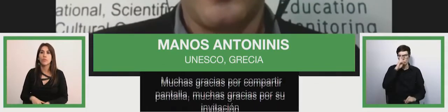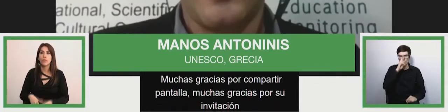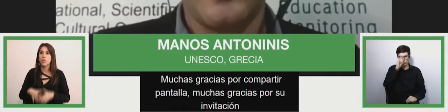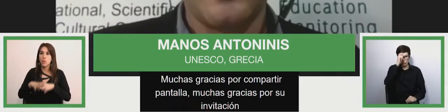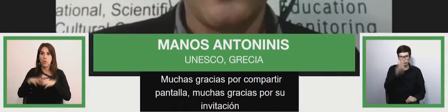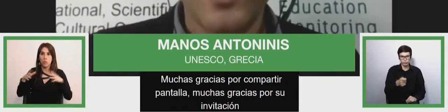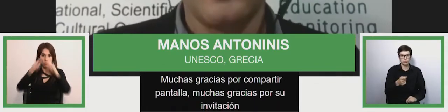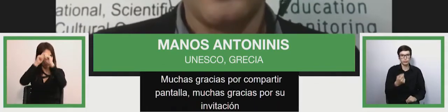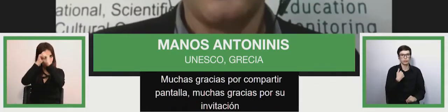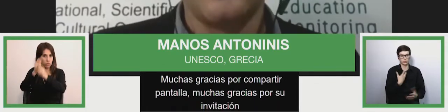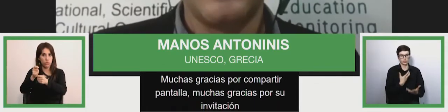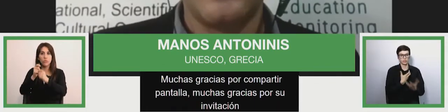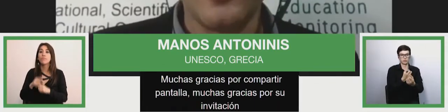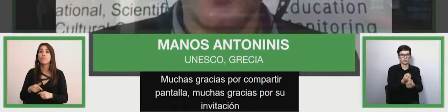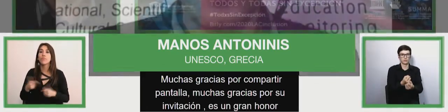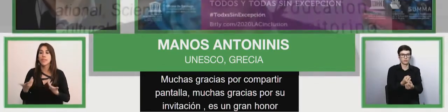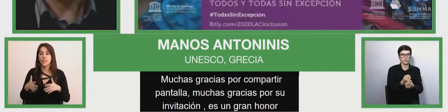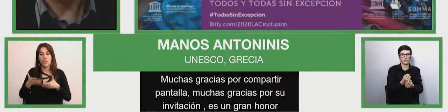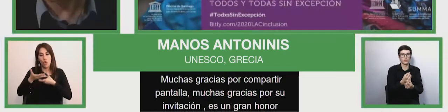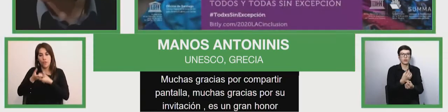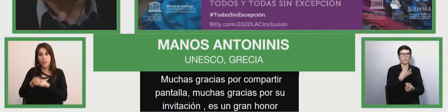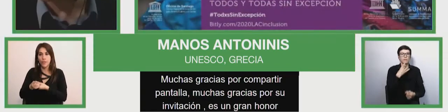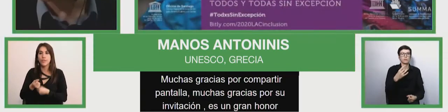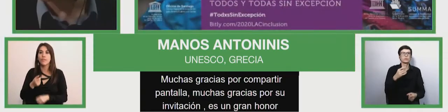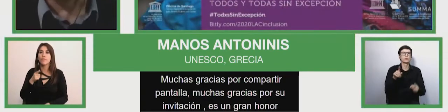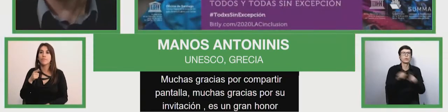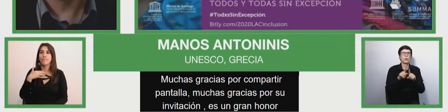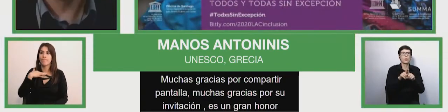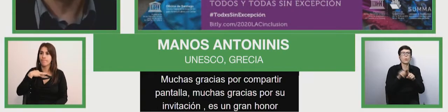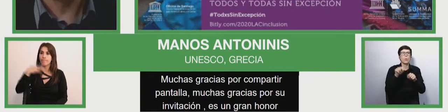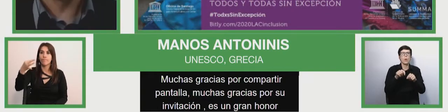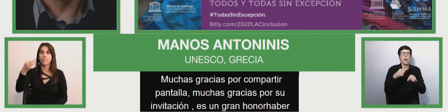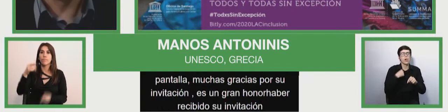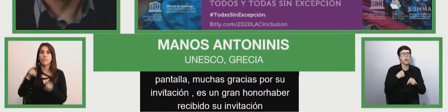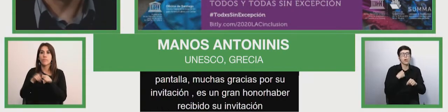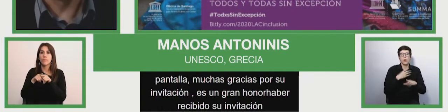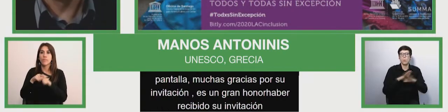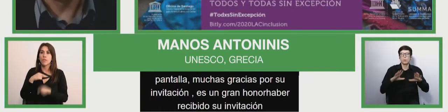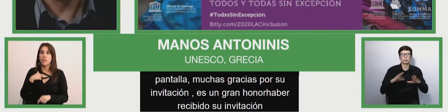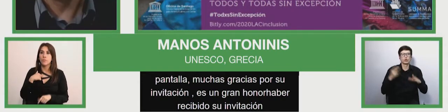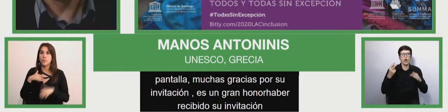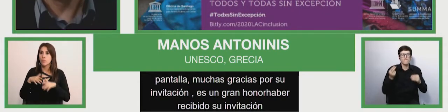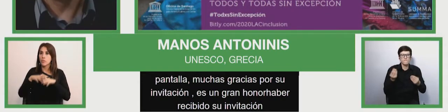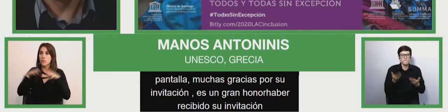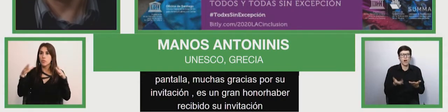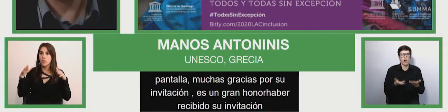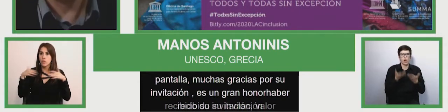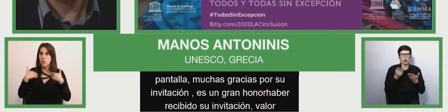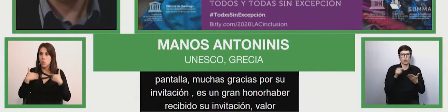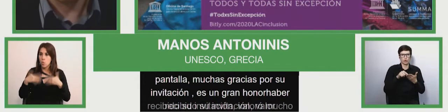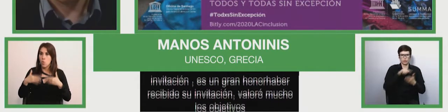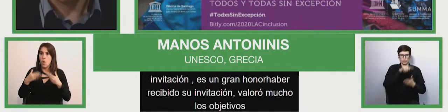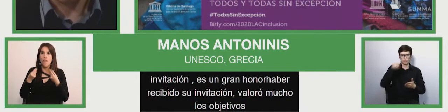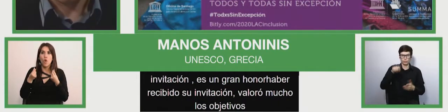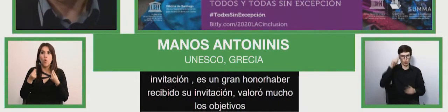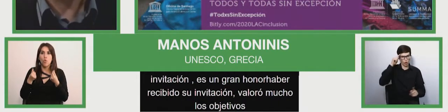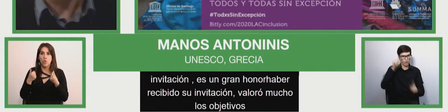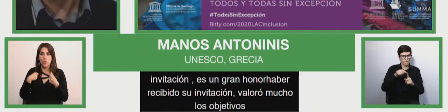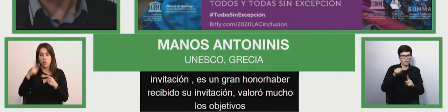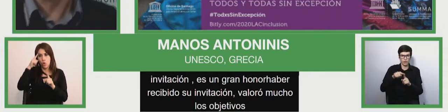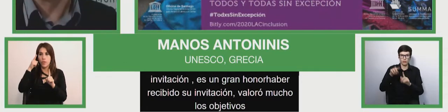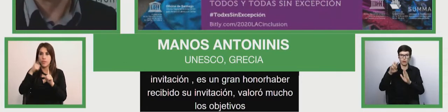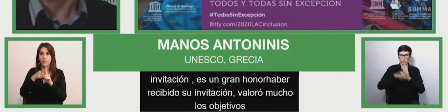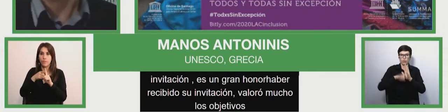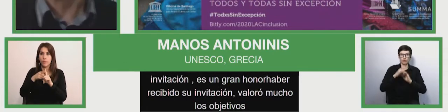you. I value the objectives of the CERO Project. The follow-up report of